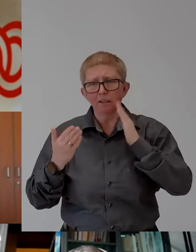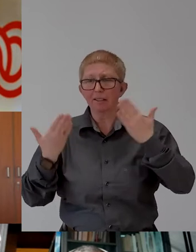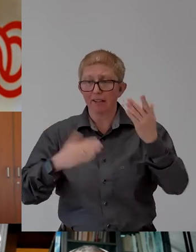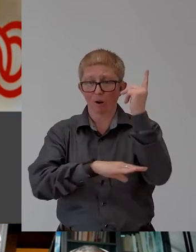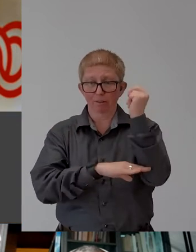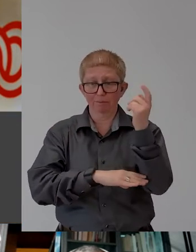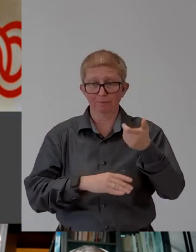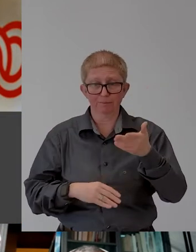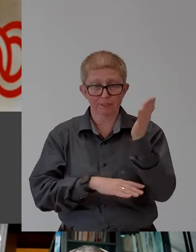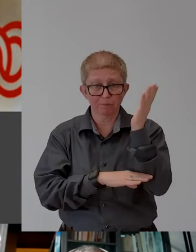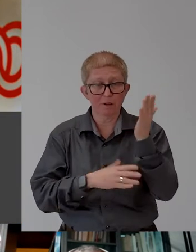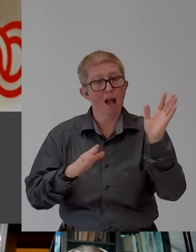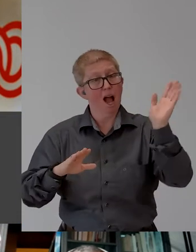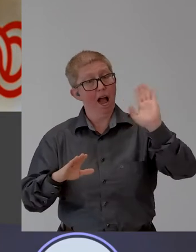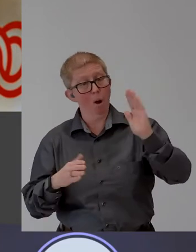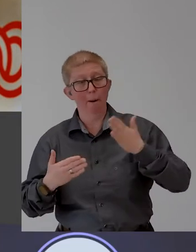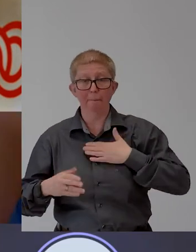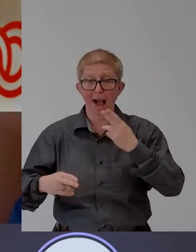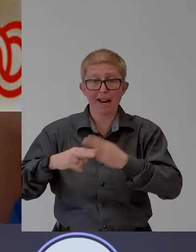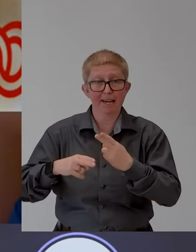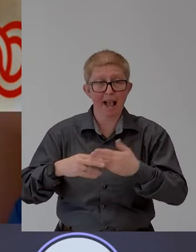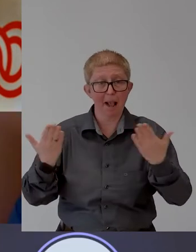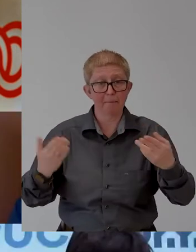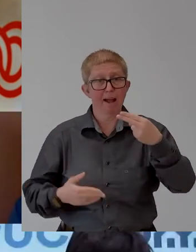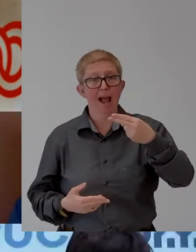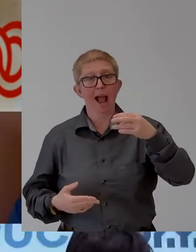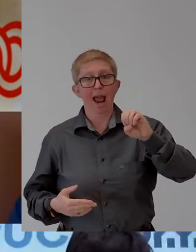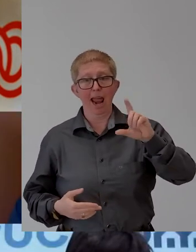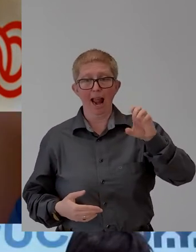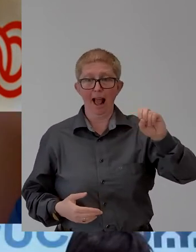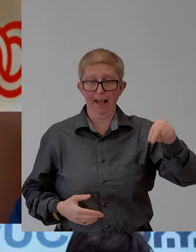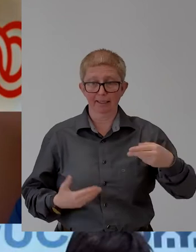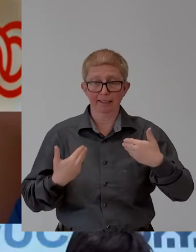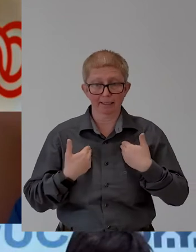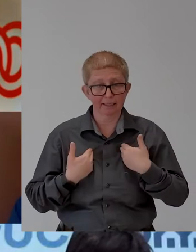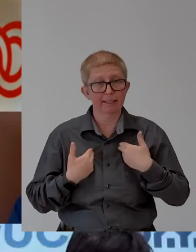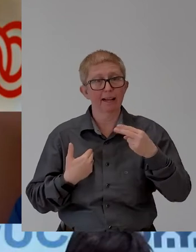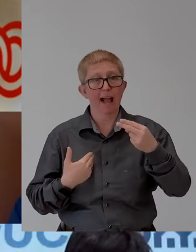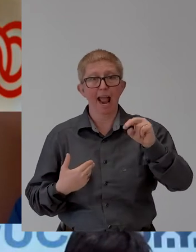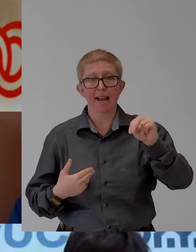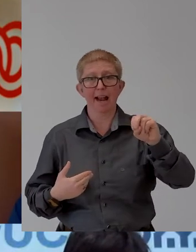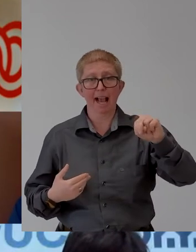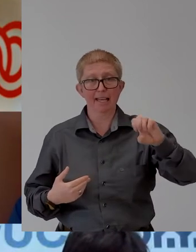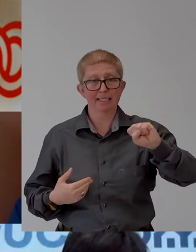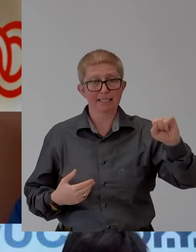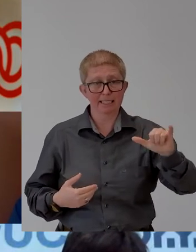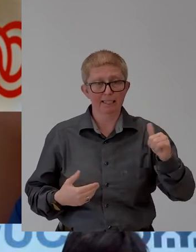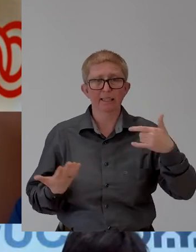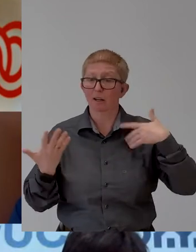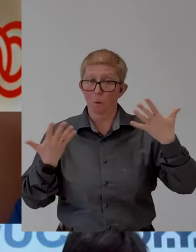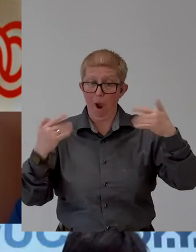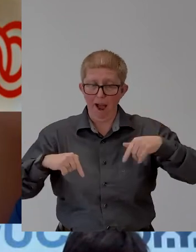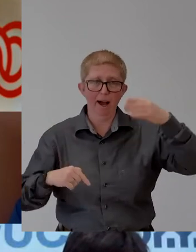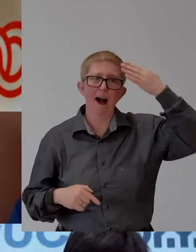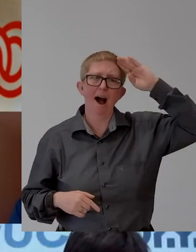Hello. My name is Marian Hennessy and I'm the coordinator of Ability of Work co-foundation in Cork in Ireland. Ability